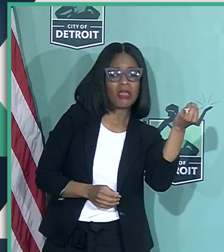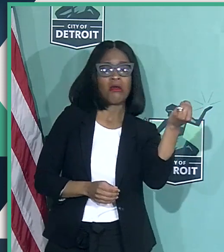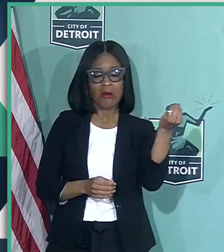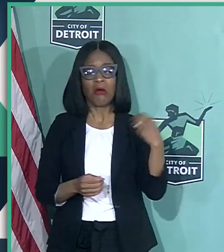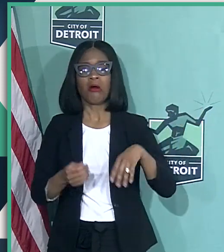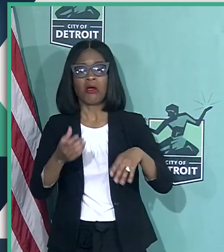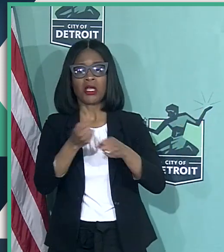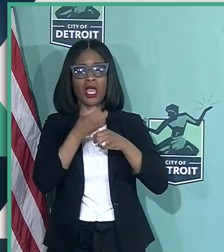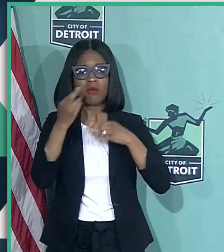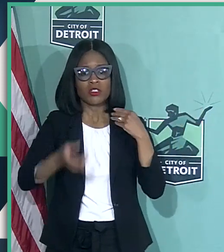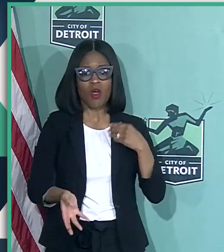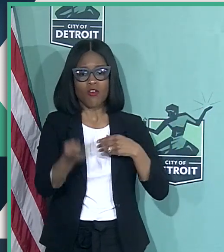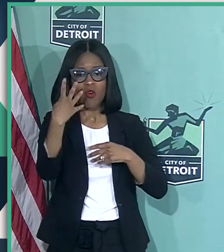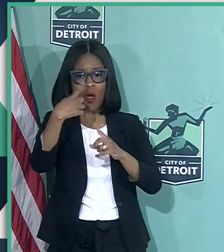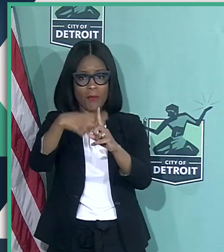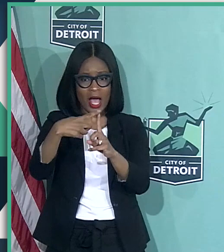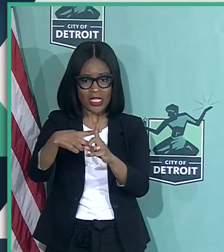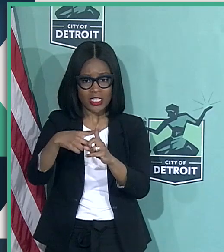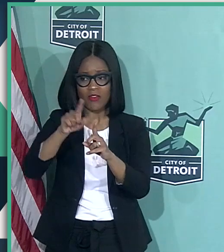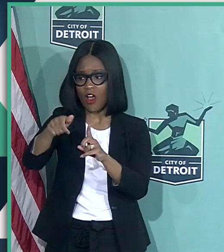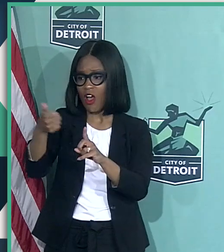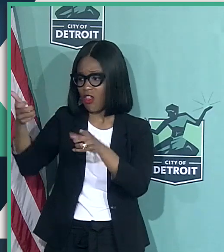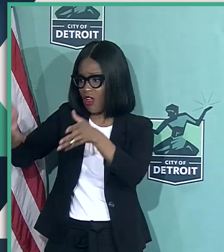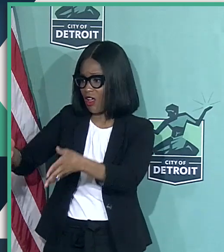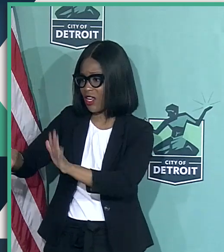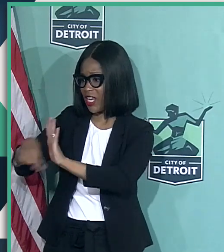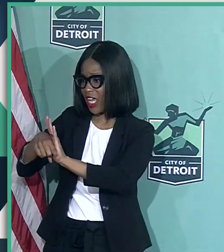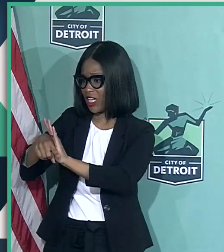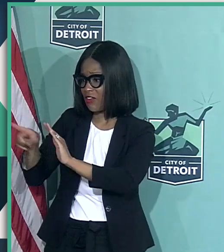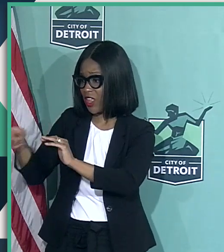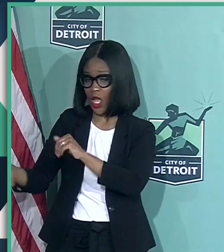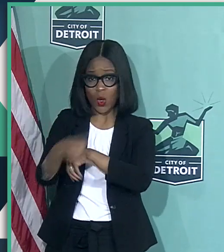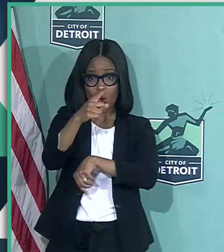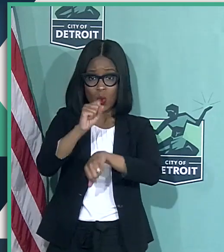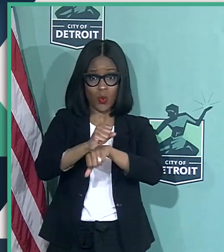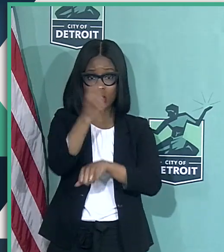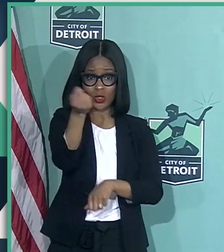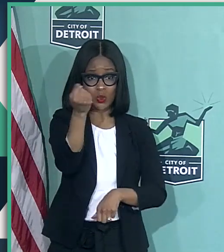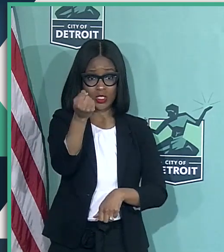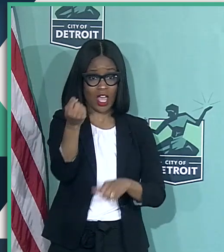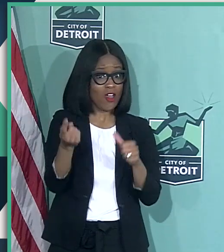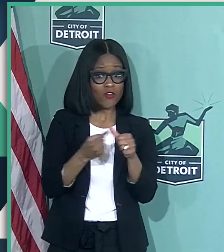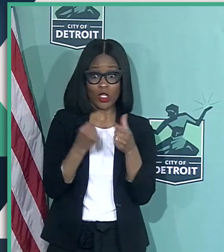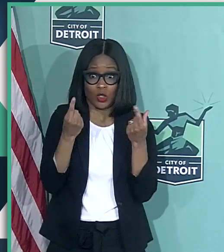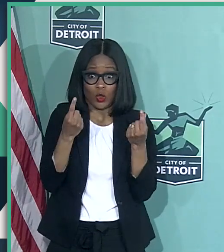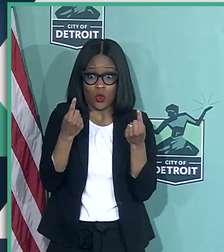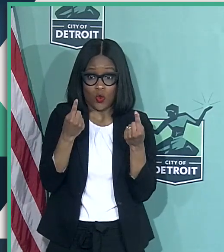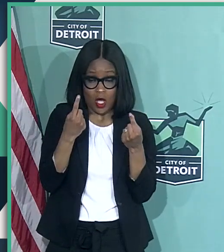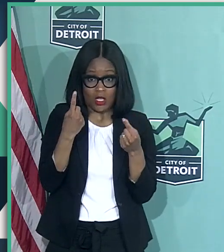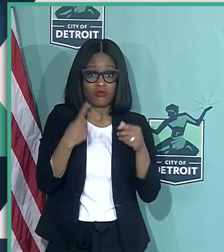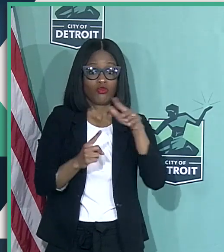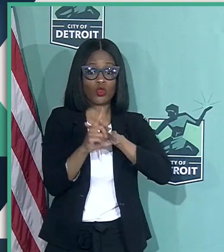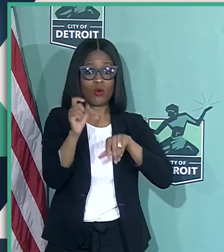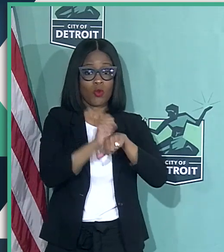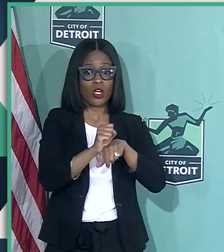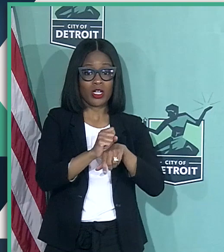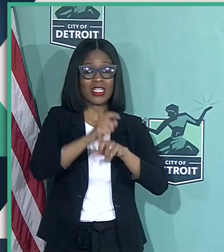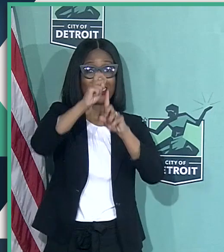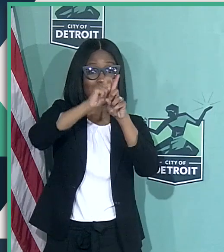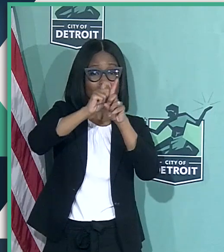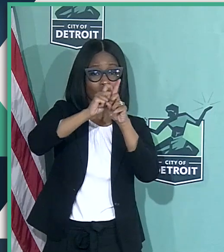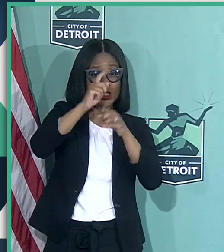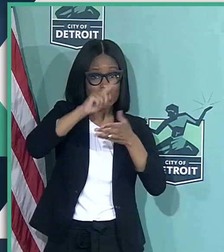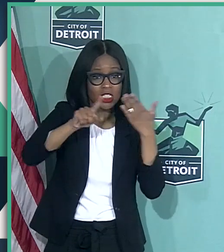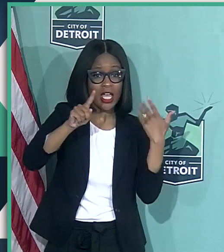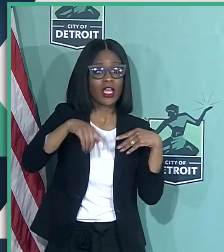we get them medical care, and the others are negative, they show up for work on Tuesday. First thing that happens, their temperature is taken, they're checked for symptoms. They